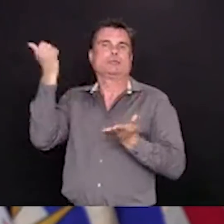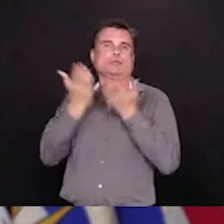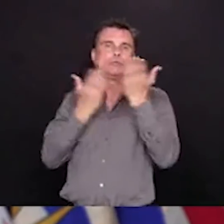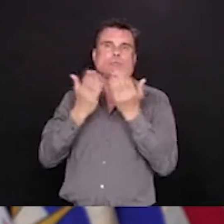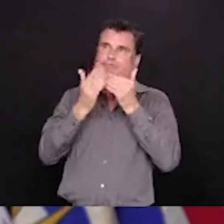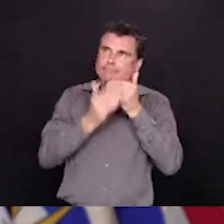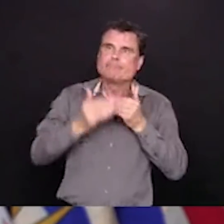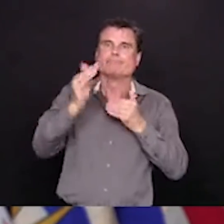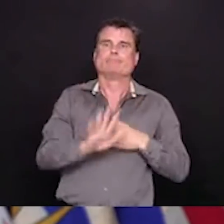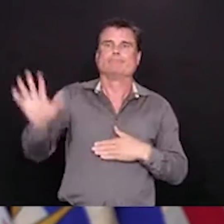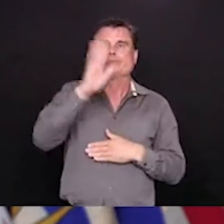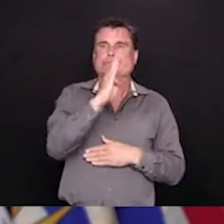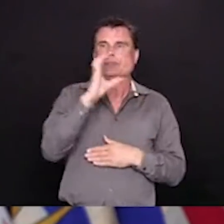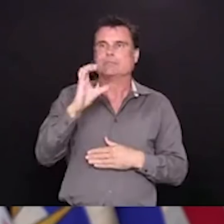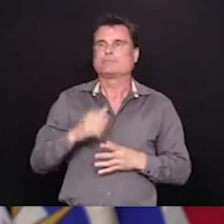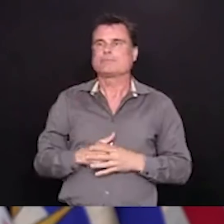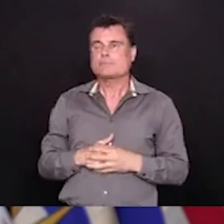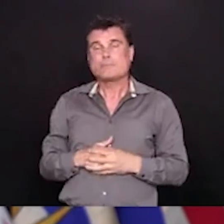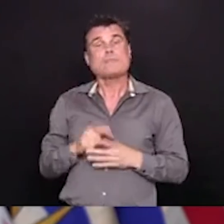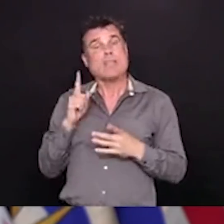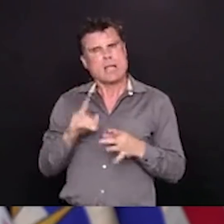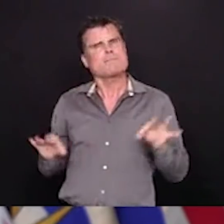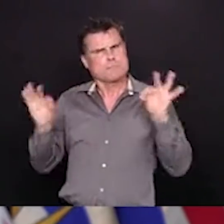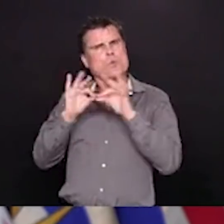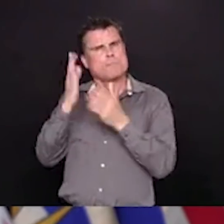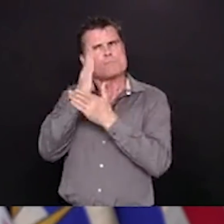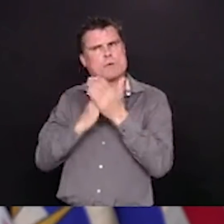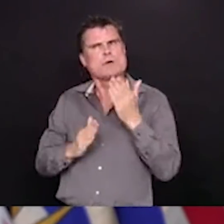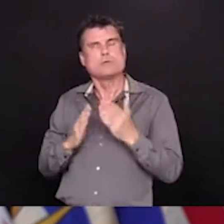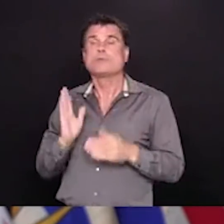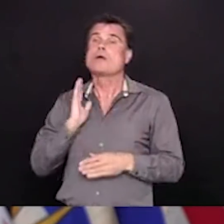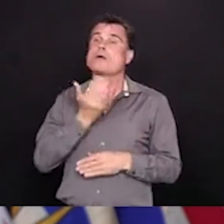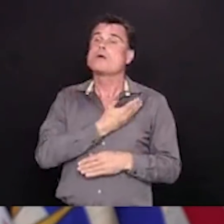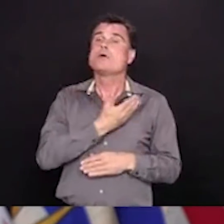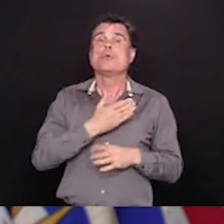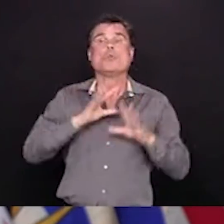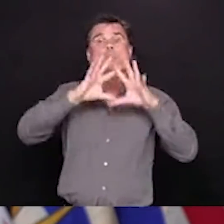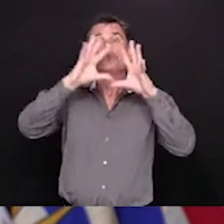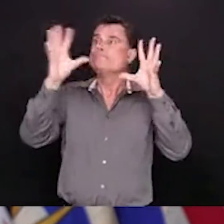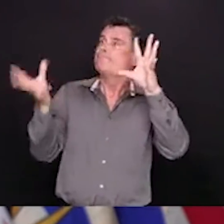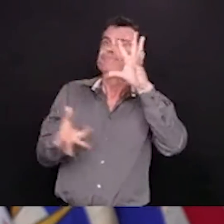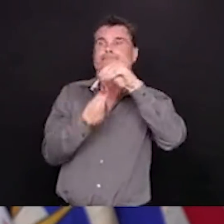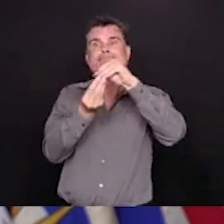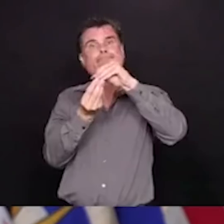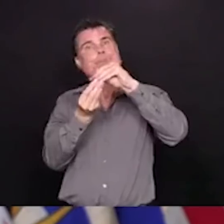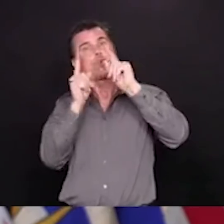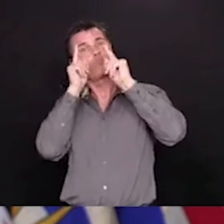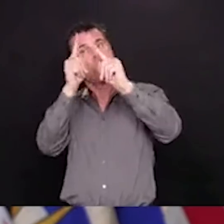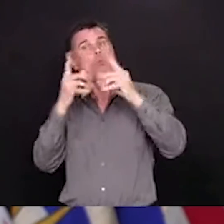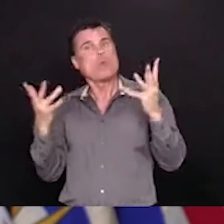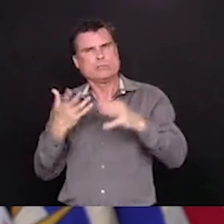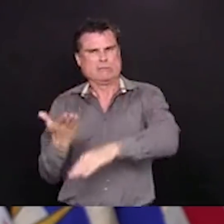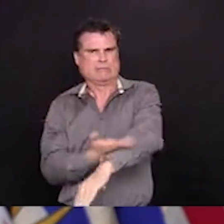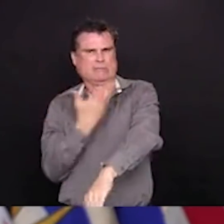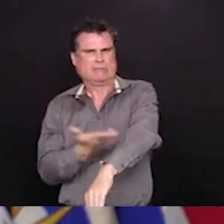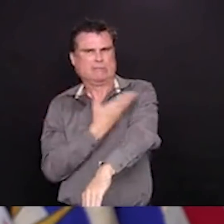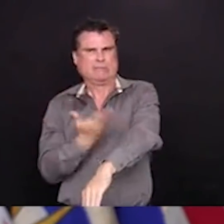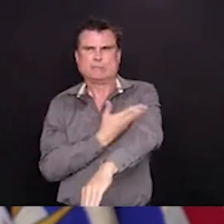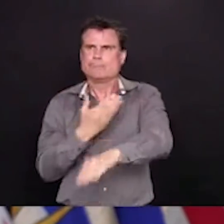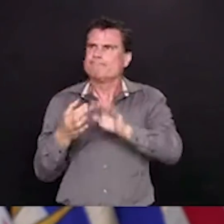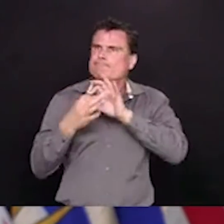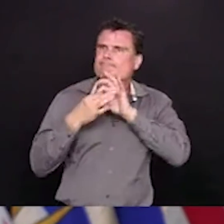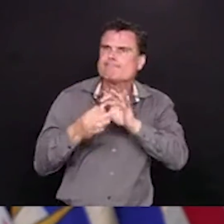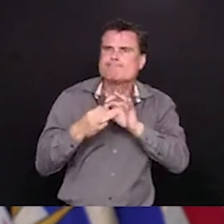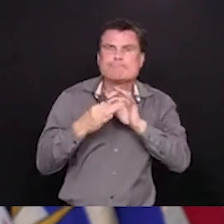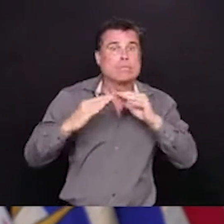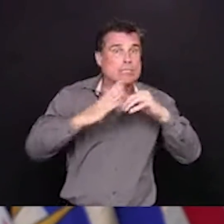reconciliation. Recognizing that our first nations and indigenous peoples in BC come from a place where they